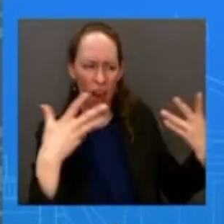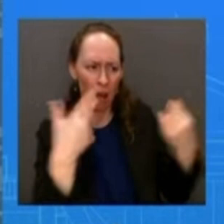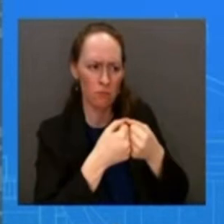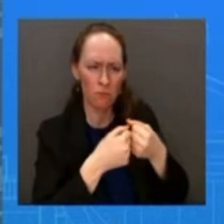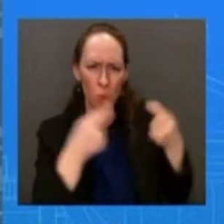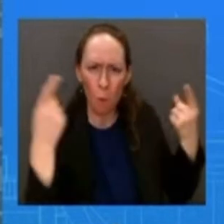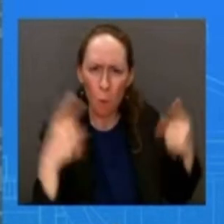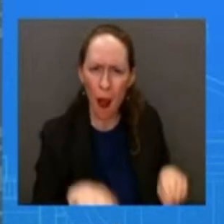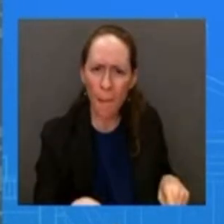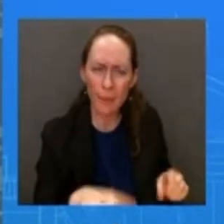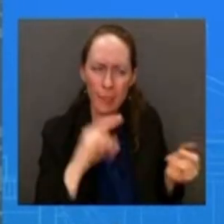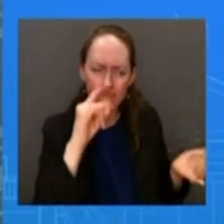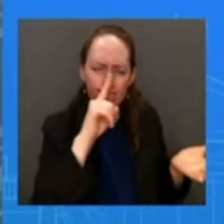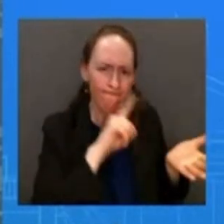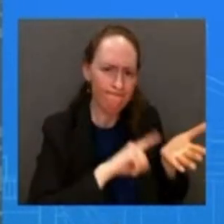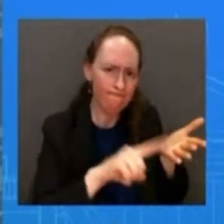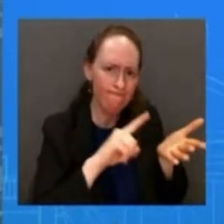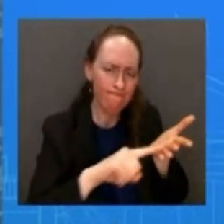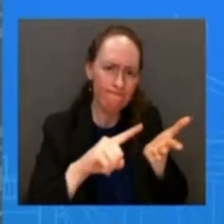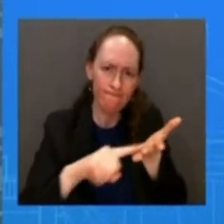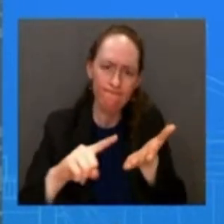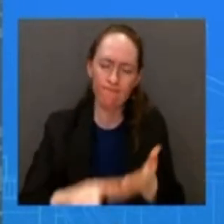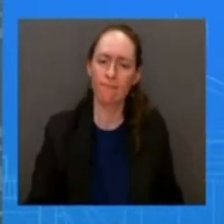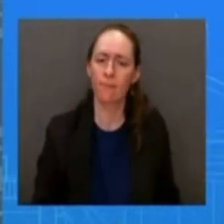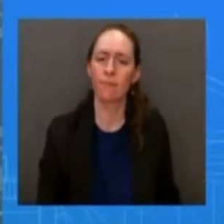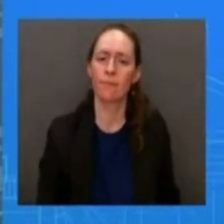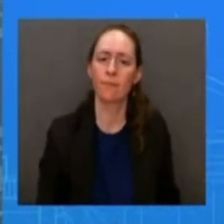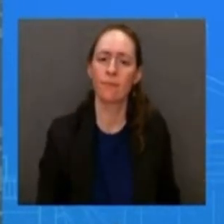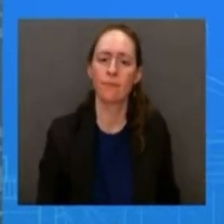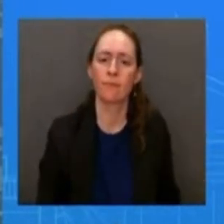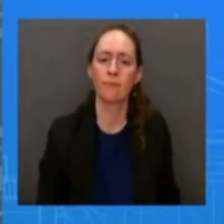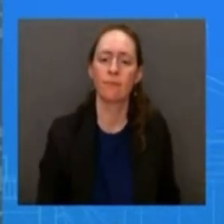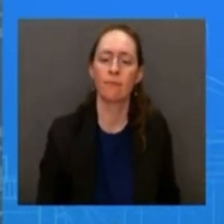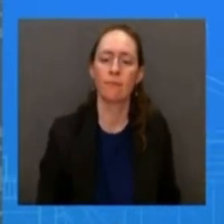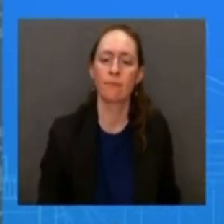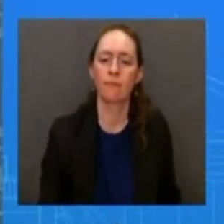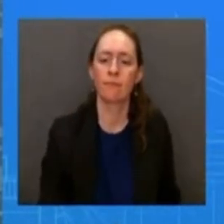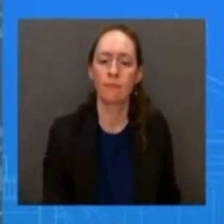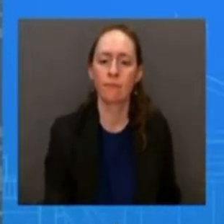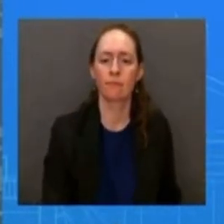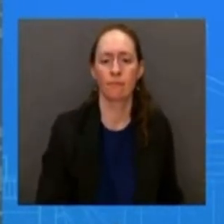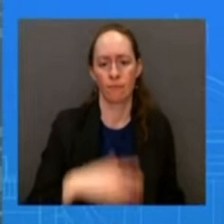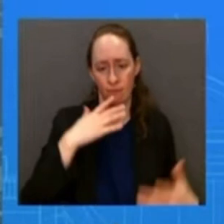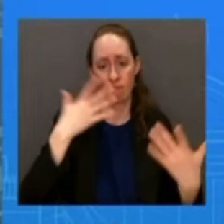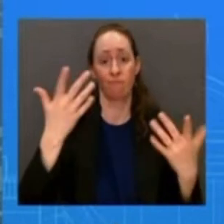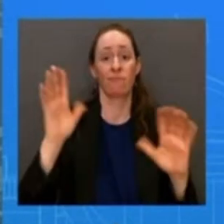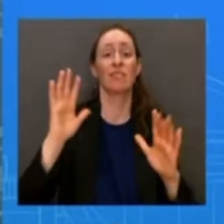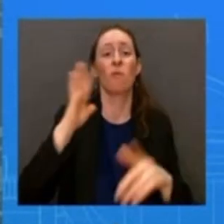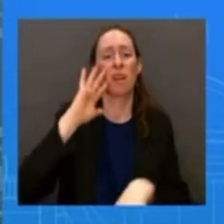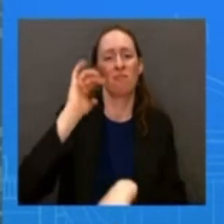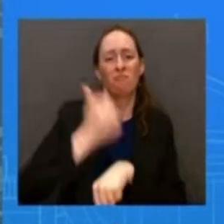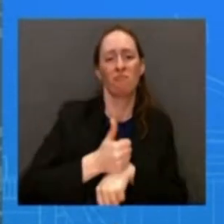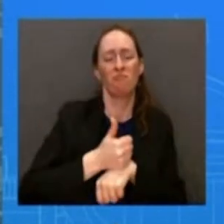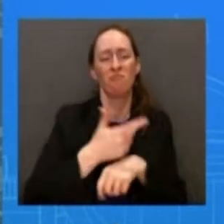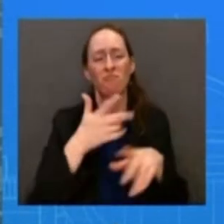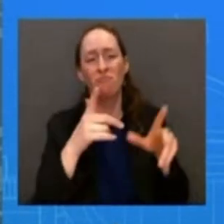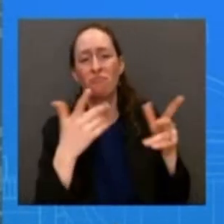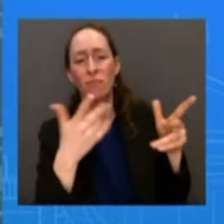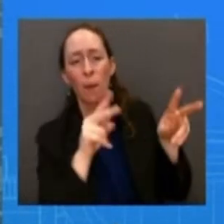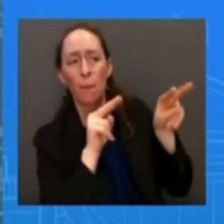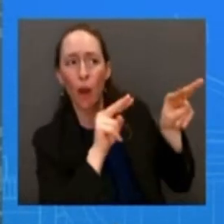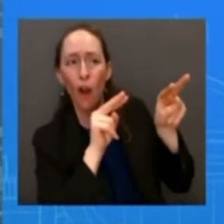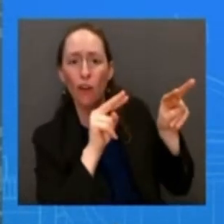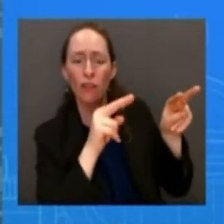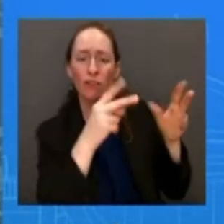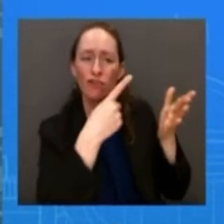7 air quality monitoring throughout east palestine community in the days to come epa is making information available via their